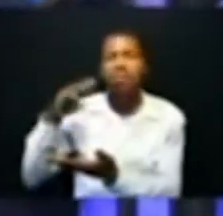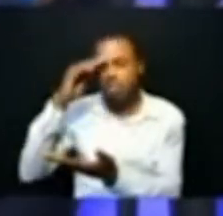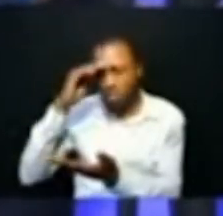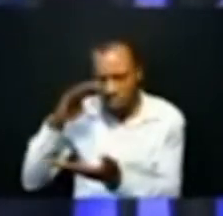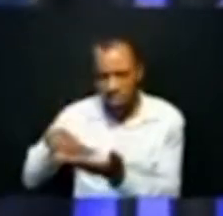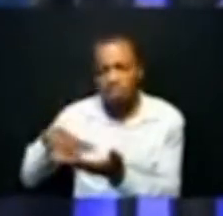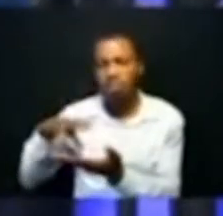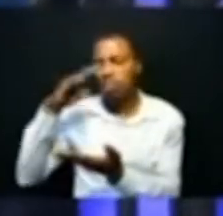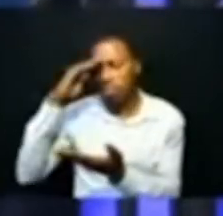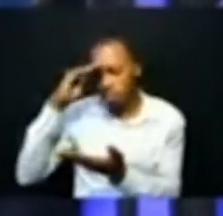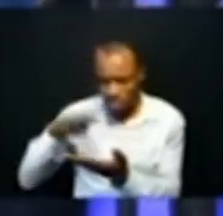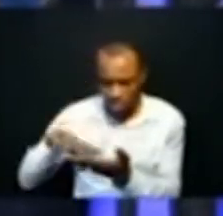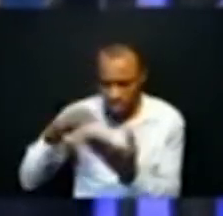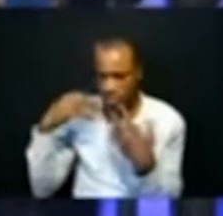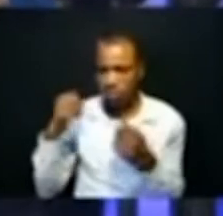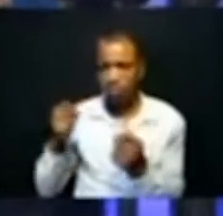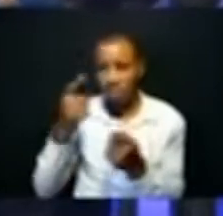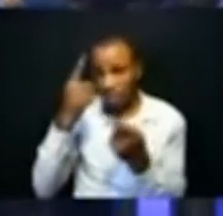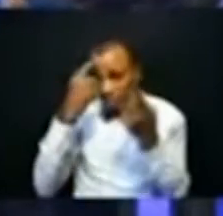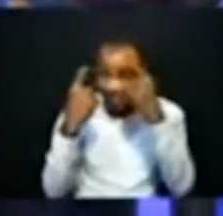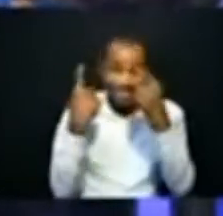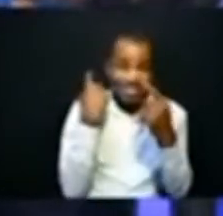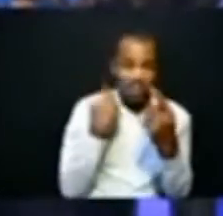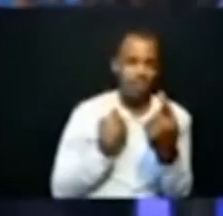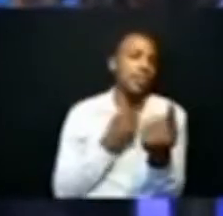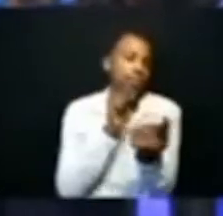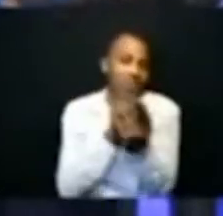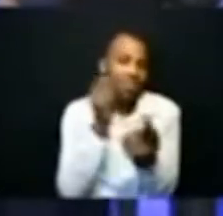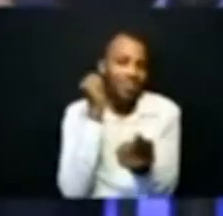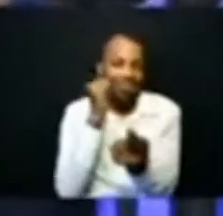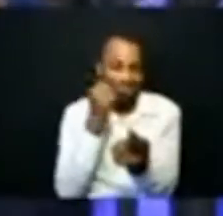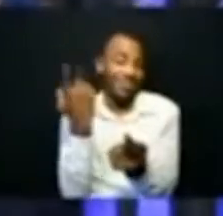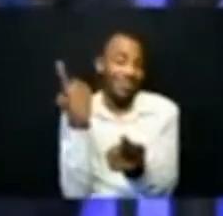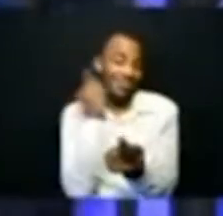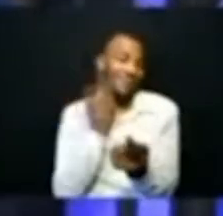recently i met her because it's been a long time so she came home